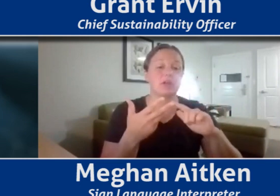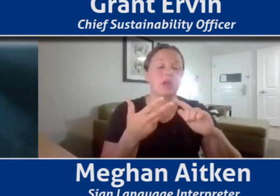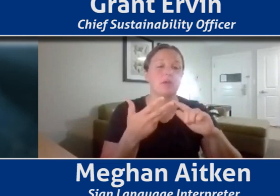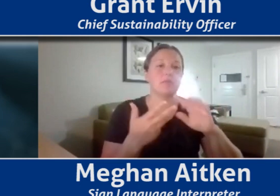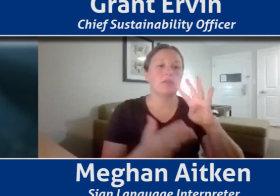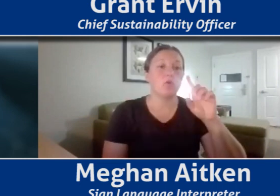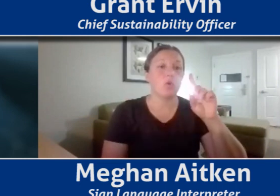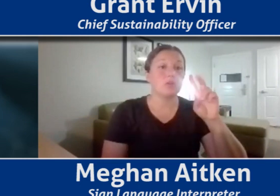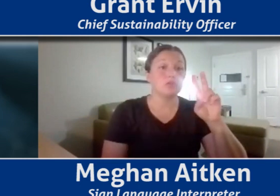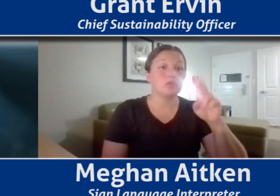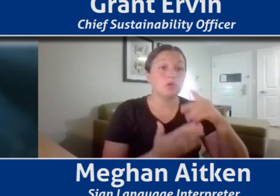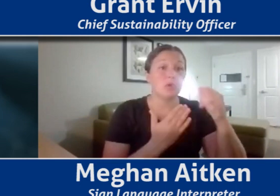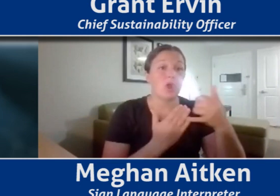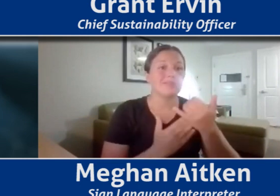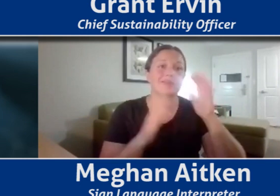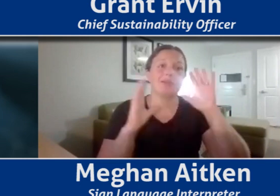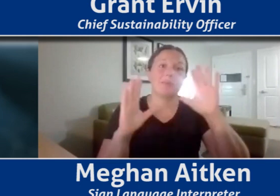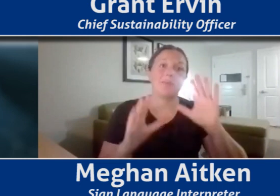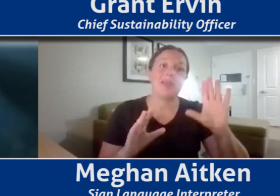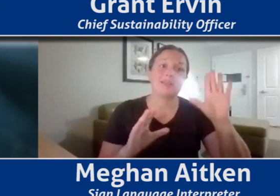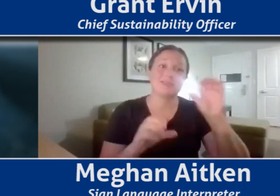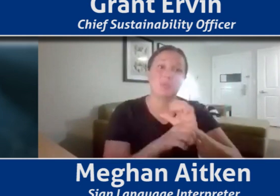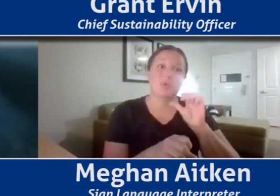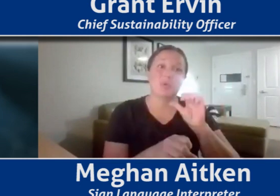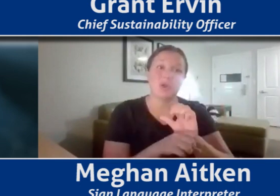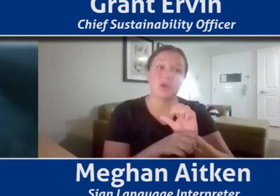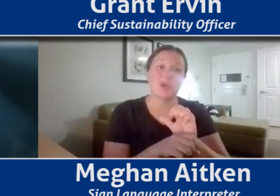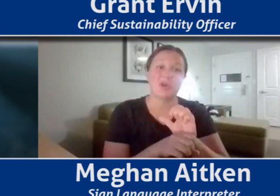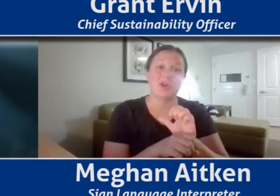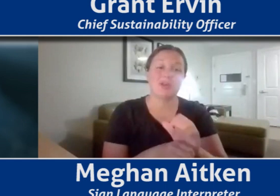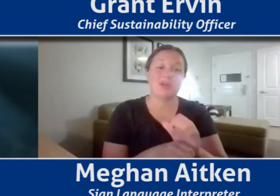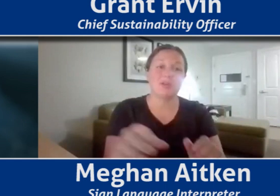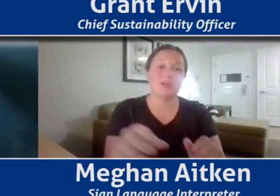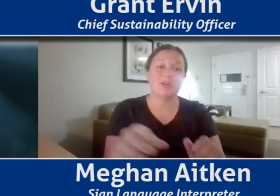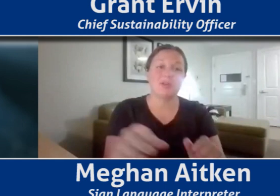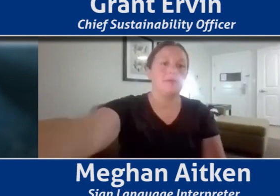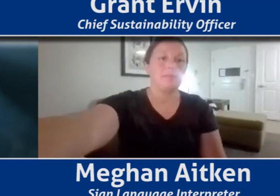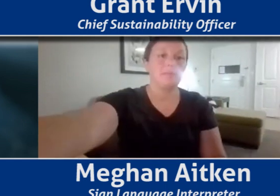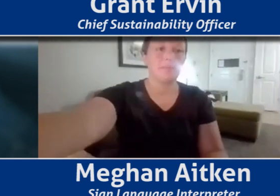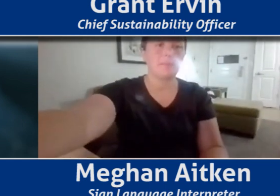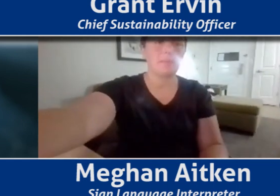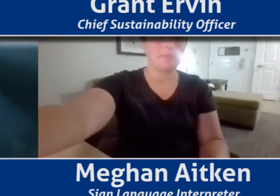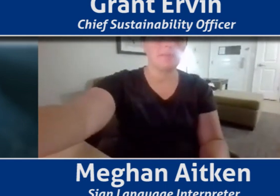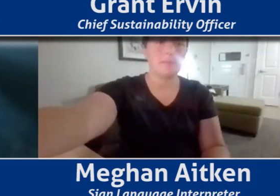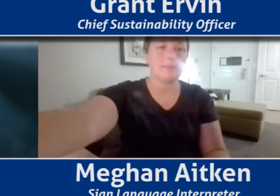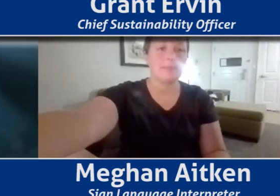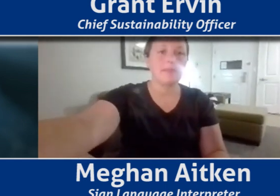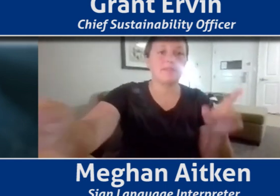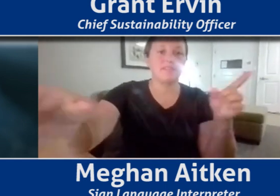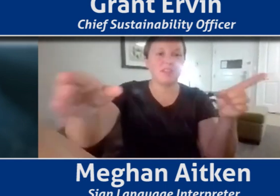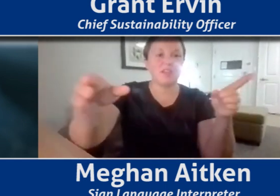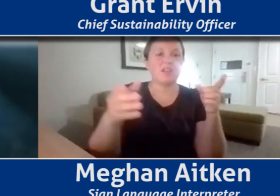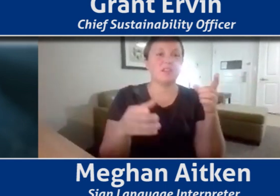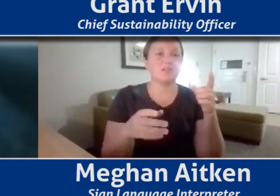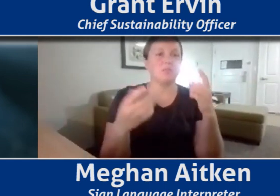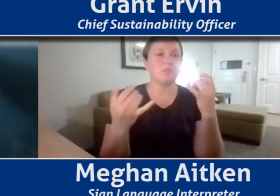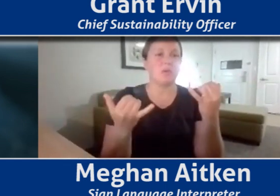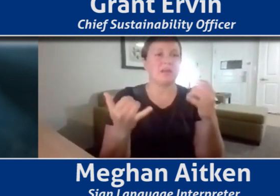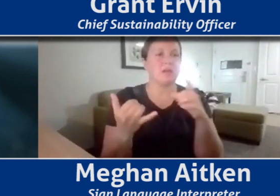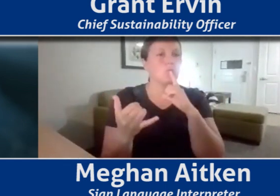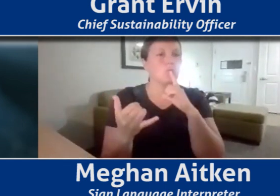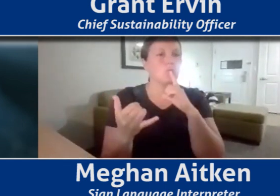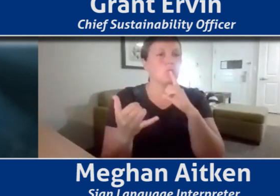um, that's doing to expand out and basically their work that they've done, uh, and dealing with the pandemic and changing their model,